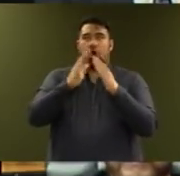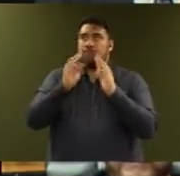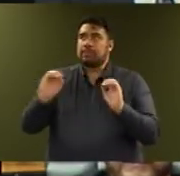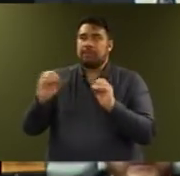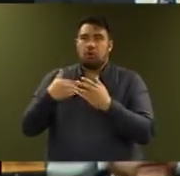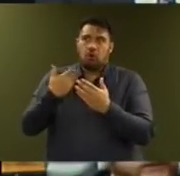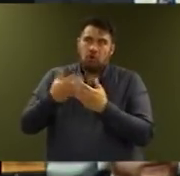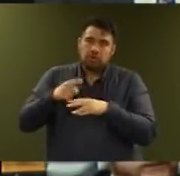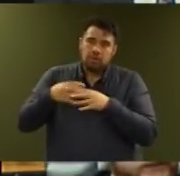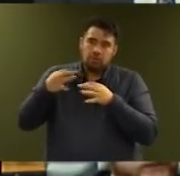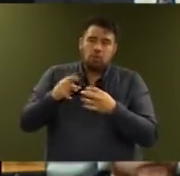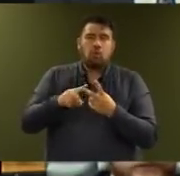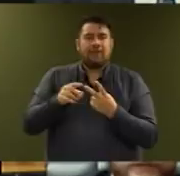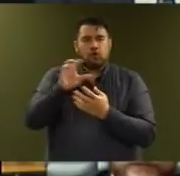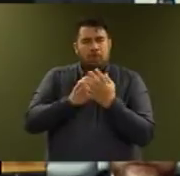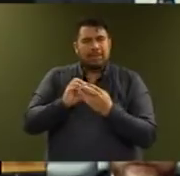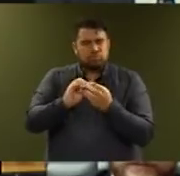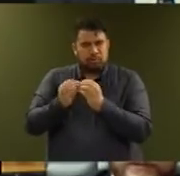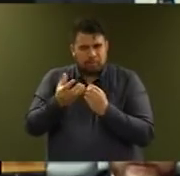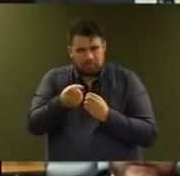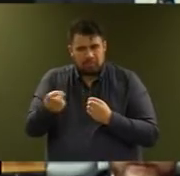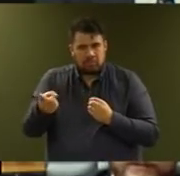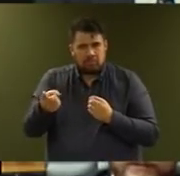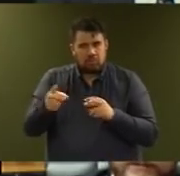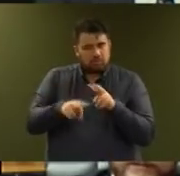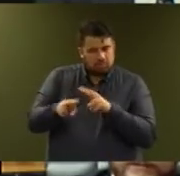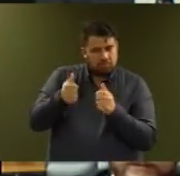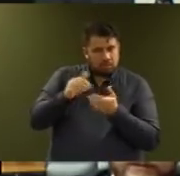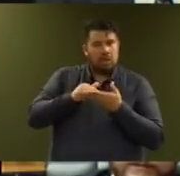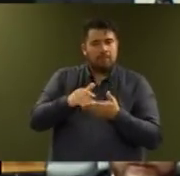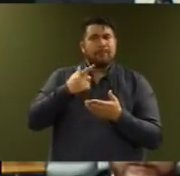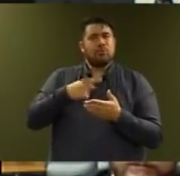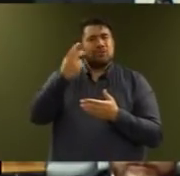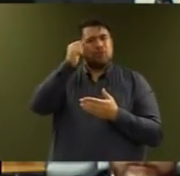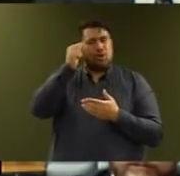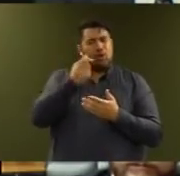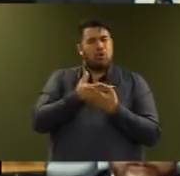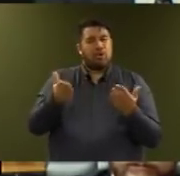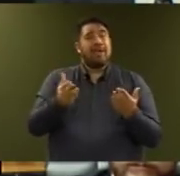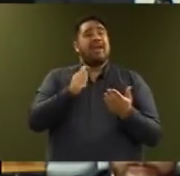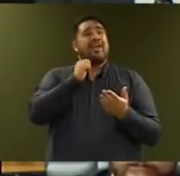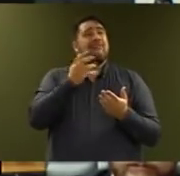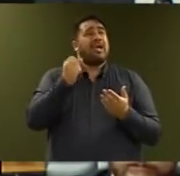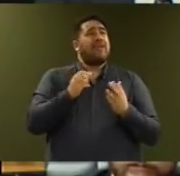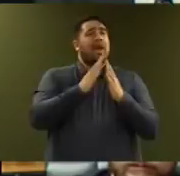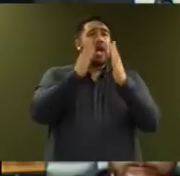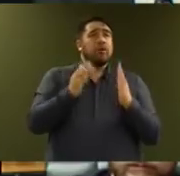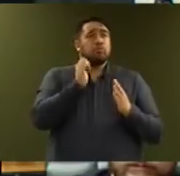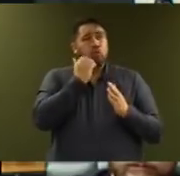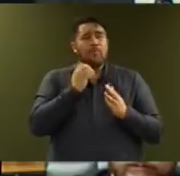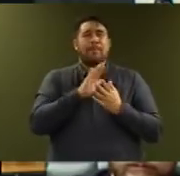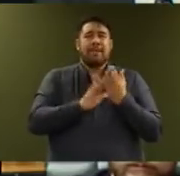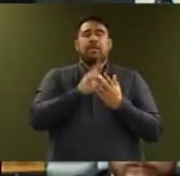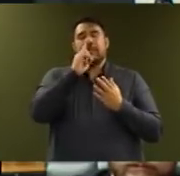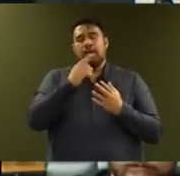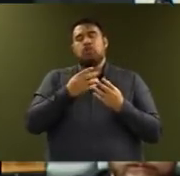multiple and complex issues. We recognise it is much easier for people to address issues like mental health or drug addiction